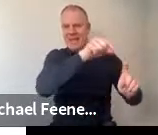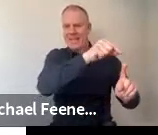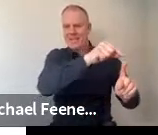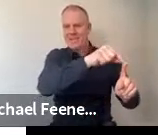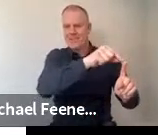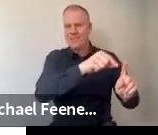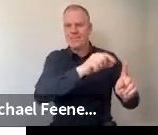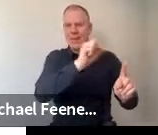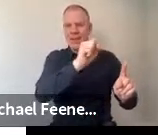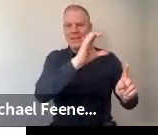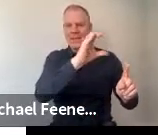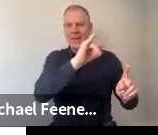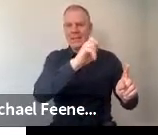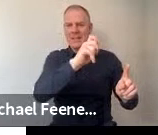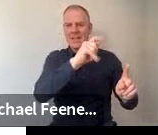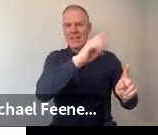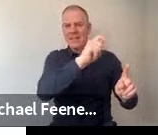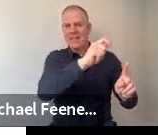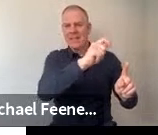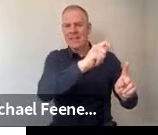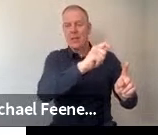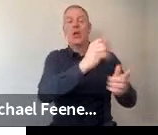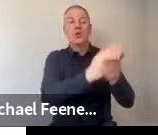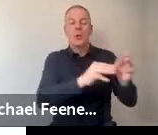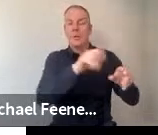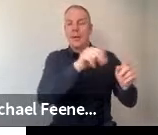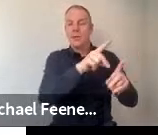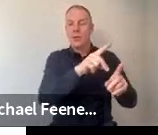have to, that only certain people are capable of.